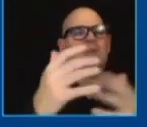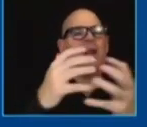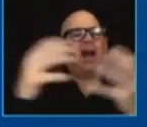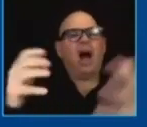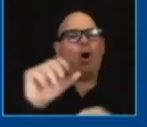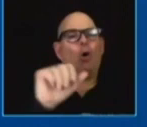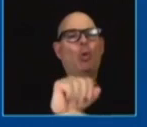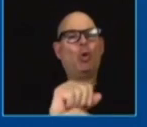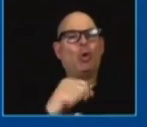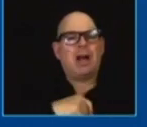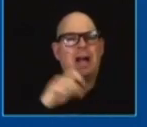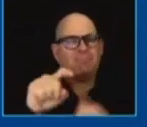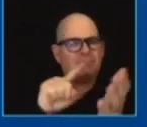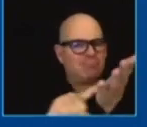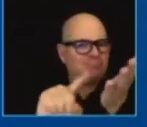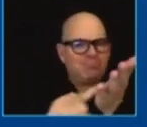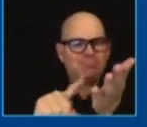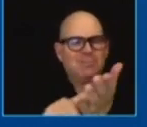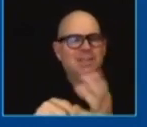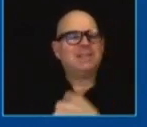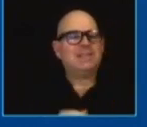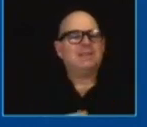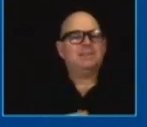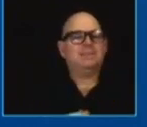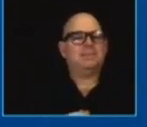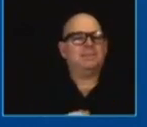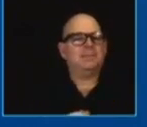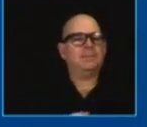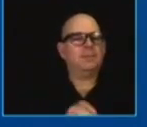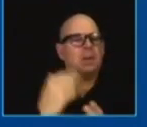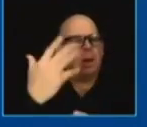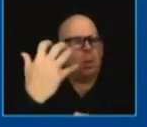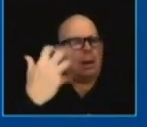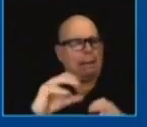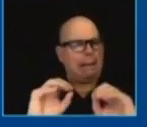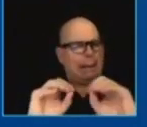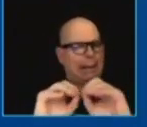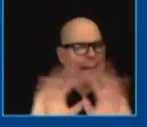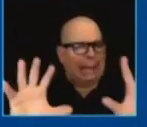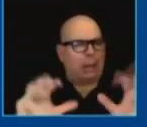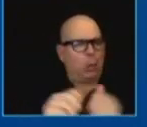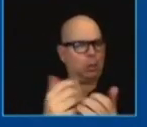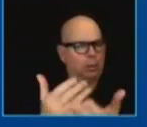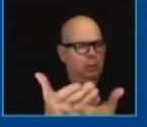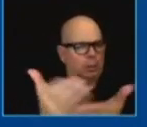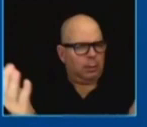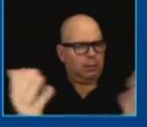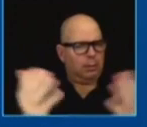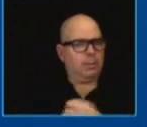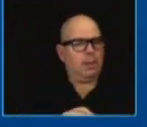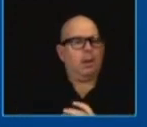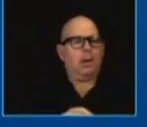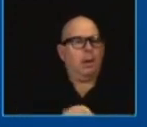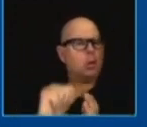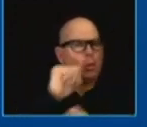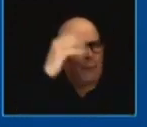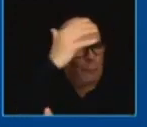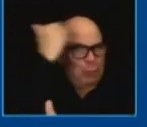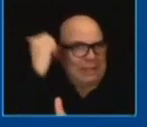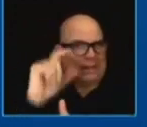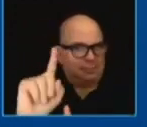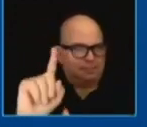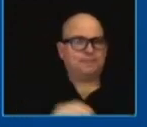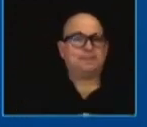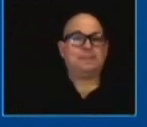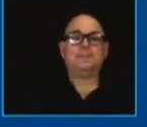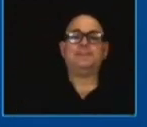i want to make one other thing clear and it's almost i think we forget it sometimes we not only are